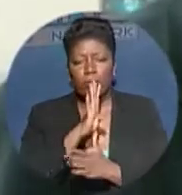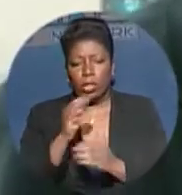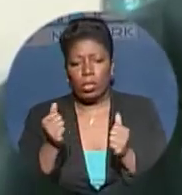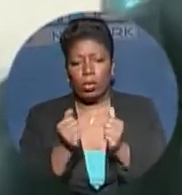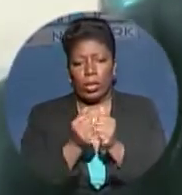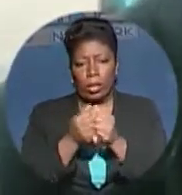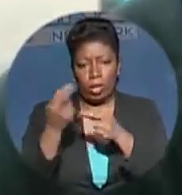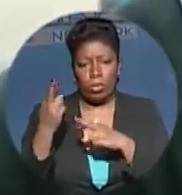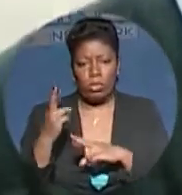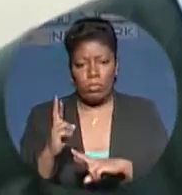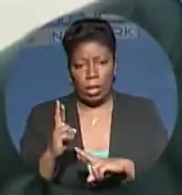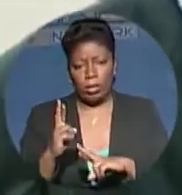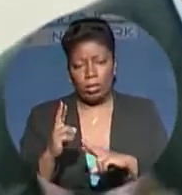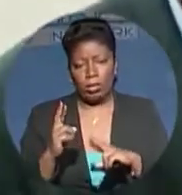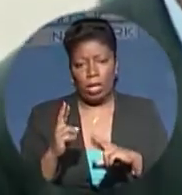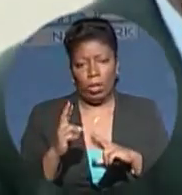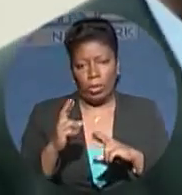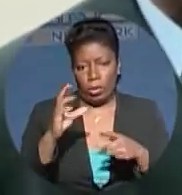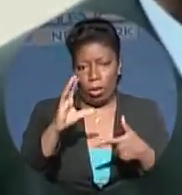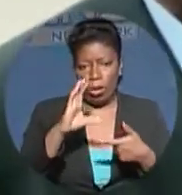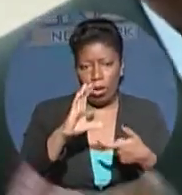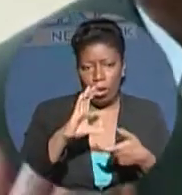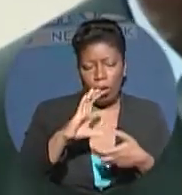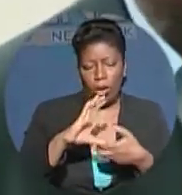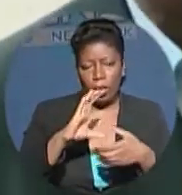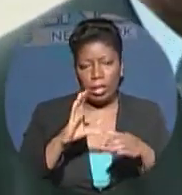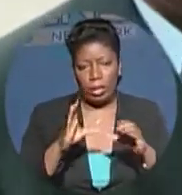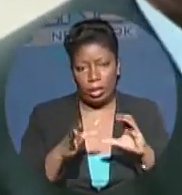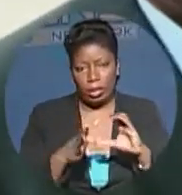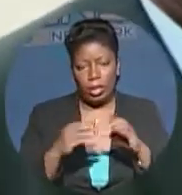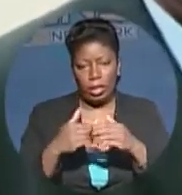to your colleagues and the leader of your party and the leader of your country.